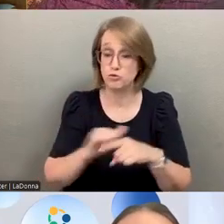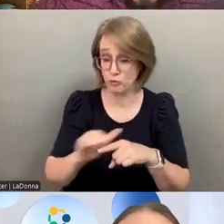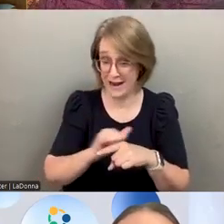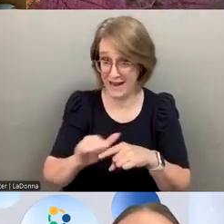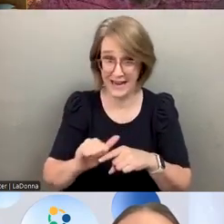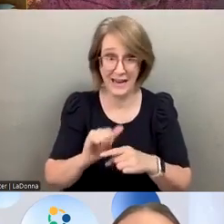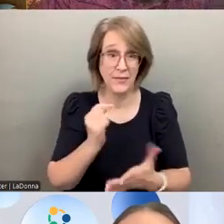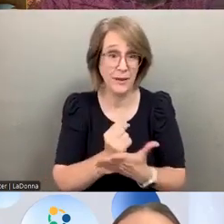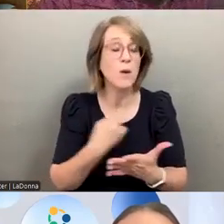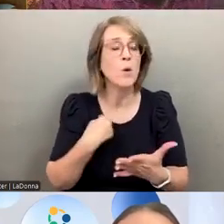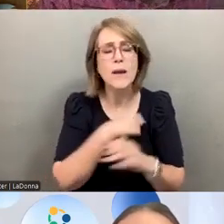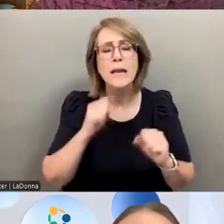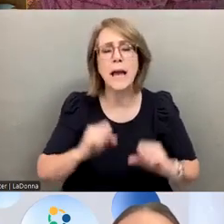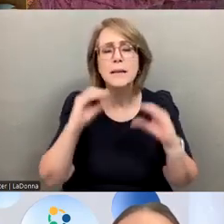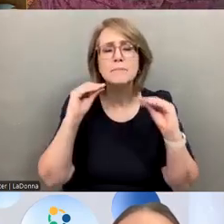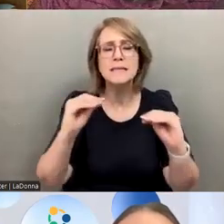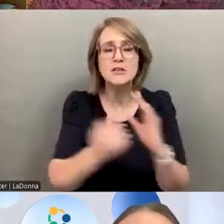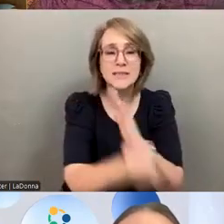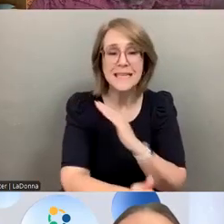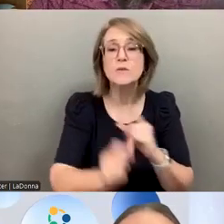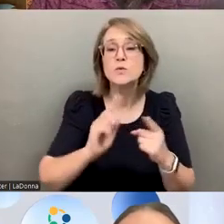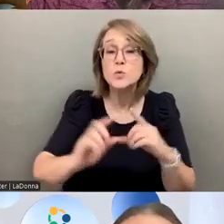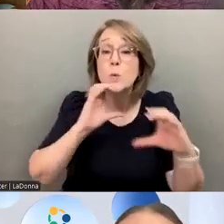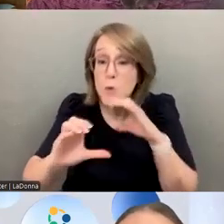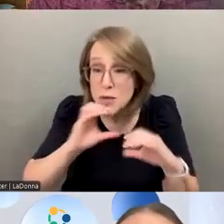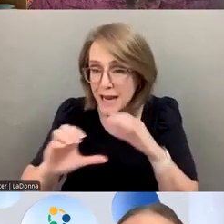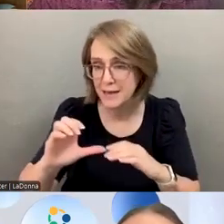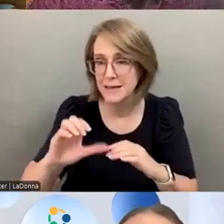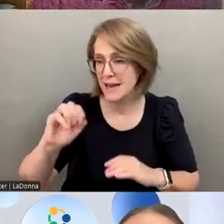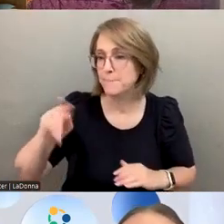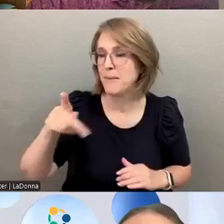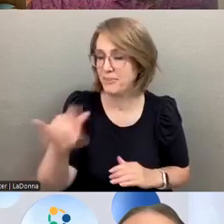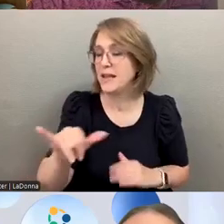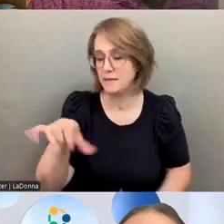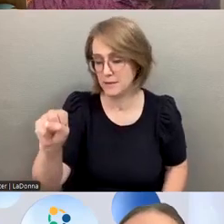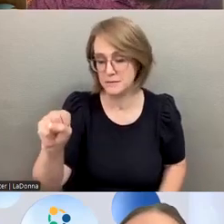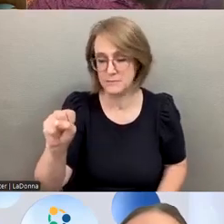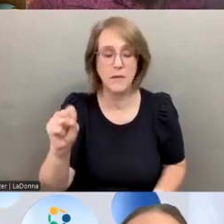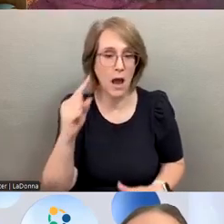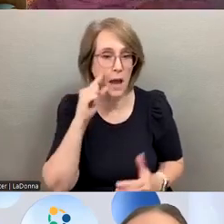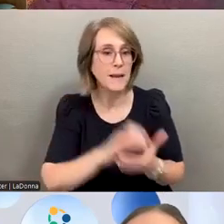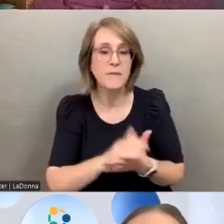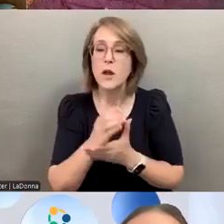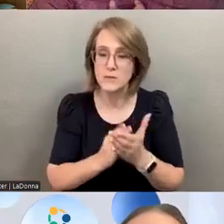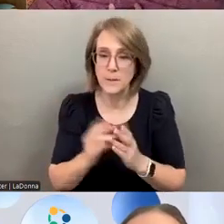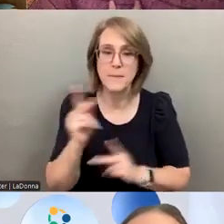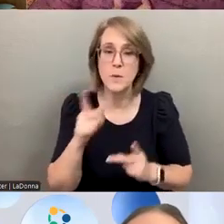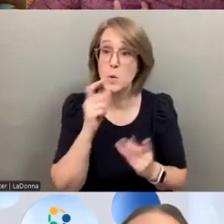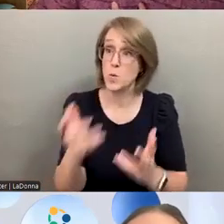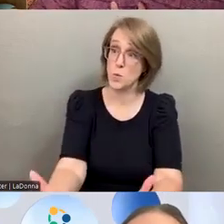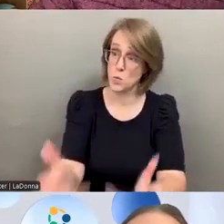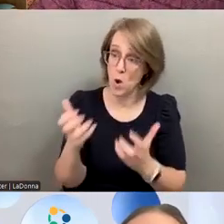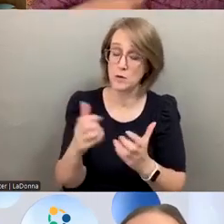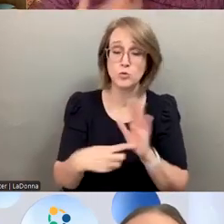believe that we can teach the skills to communicate it. So I think there are people who come in who want to